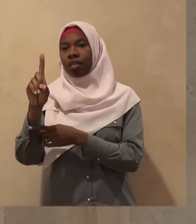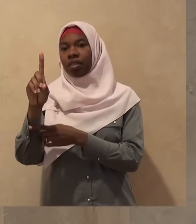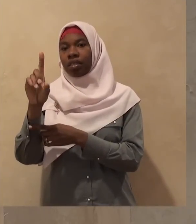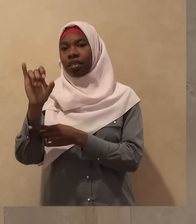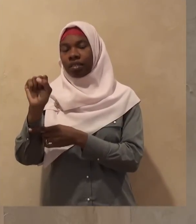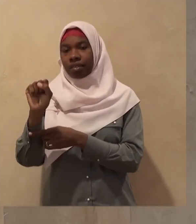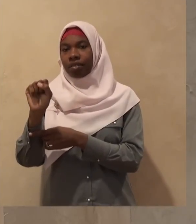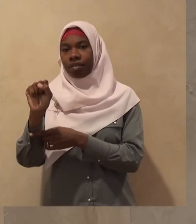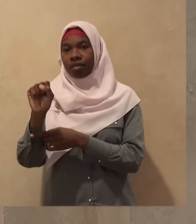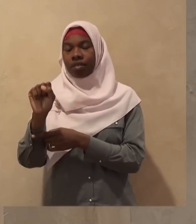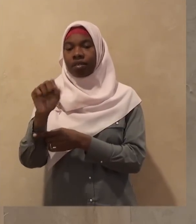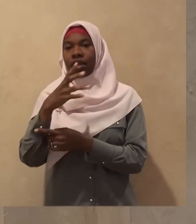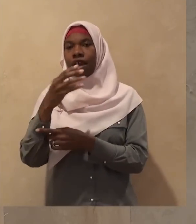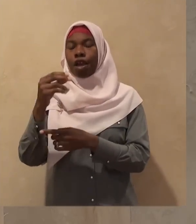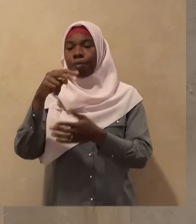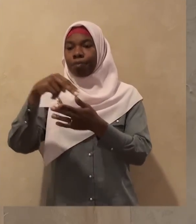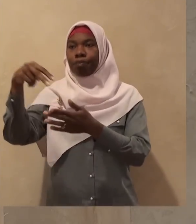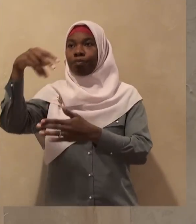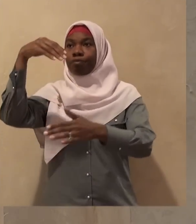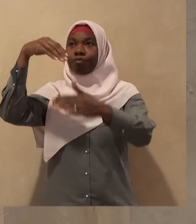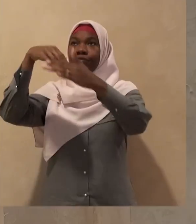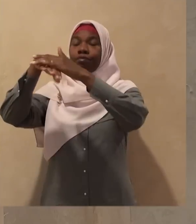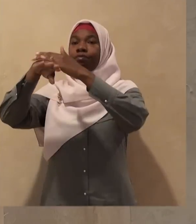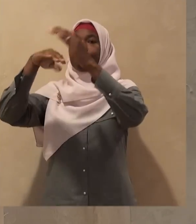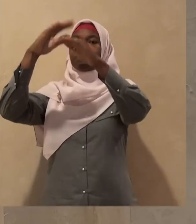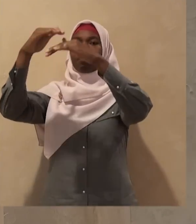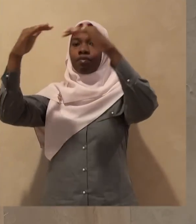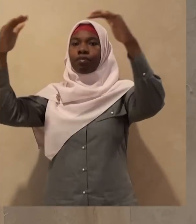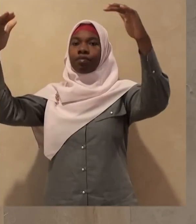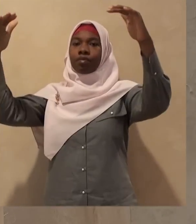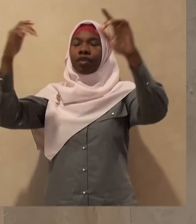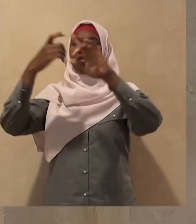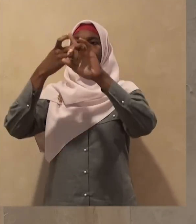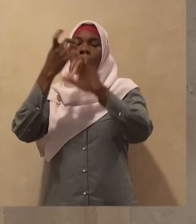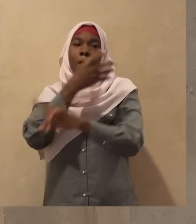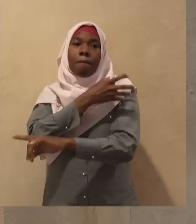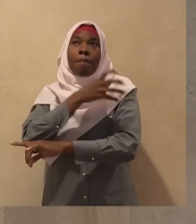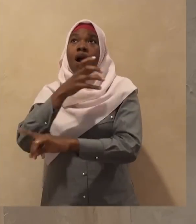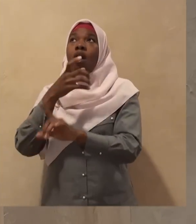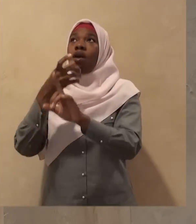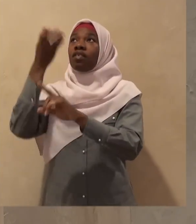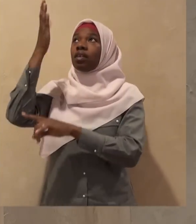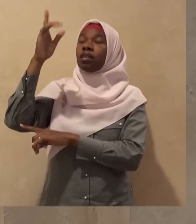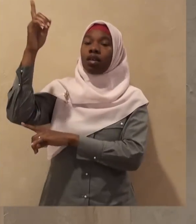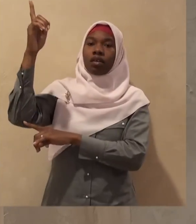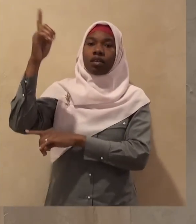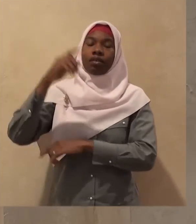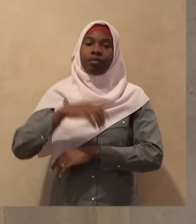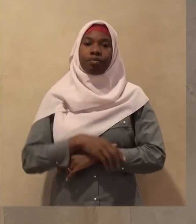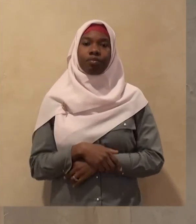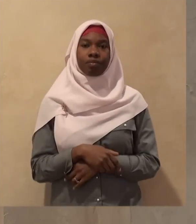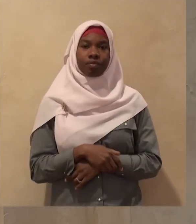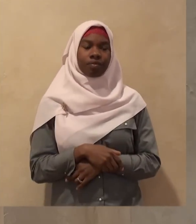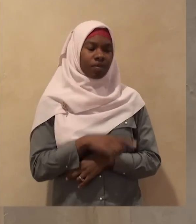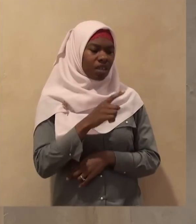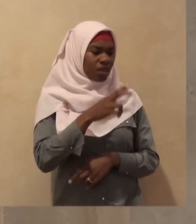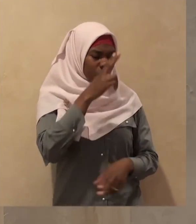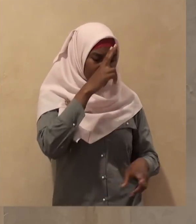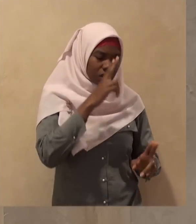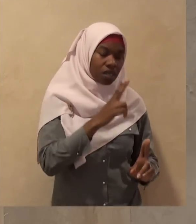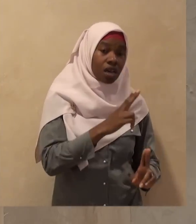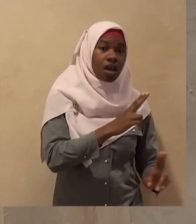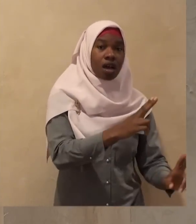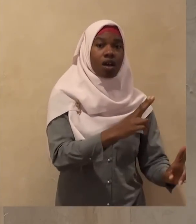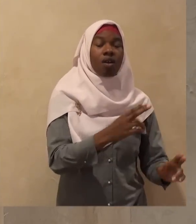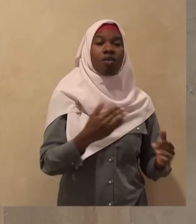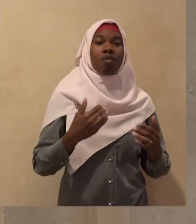Allah subhanahu wa ta'ala he was honored with a direct contact with his creator